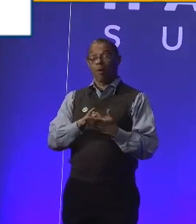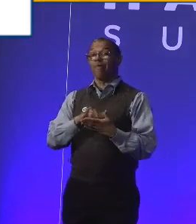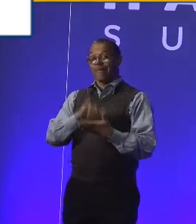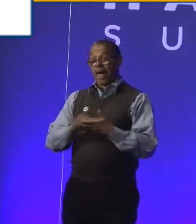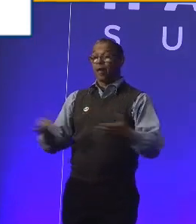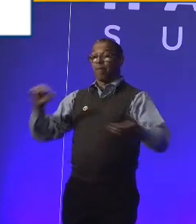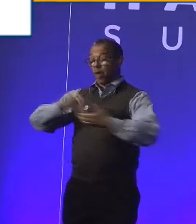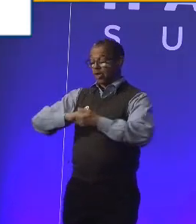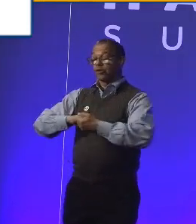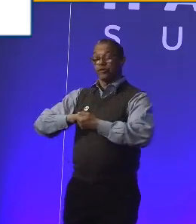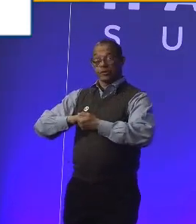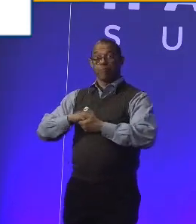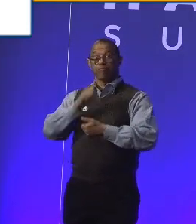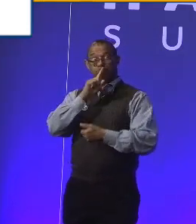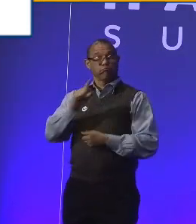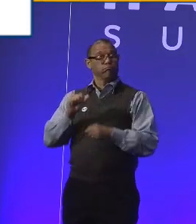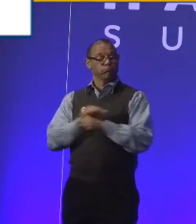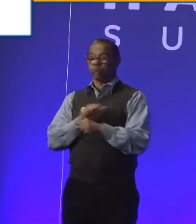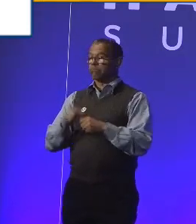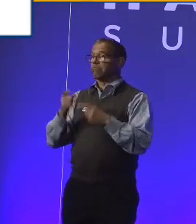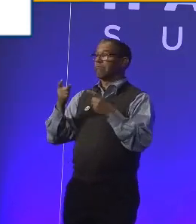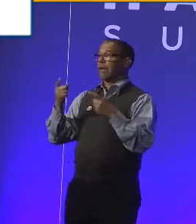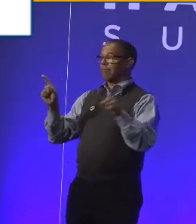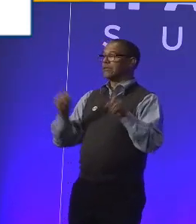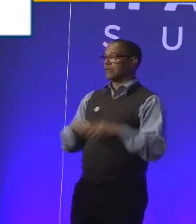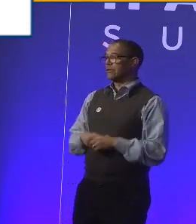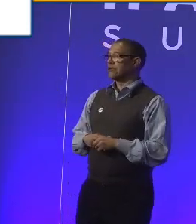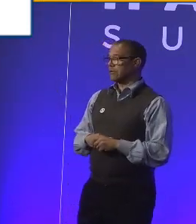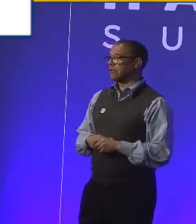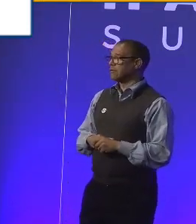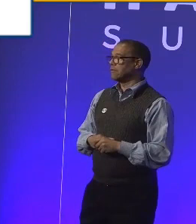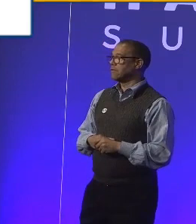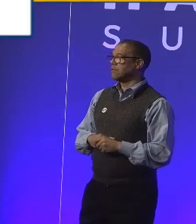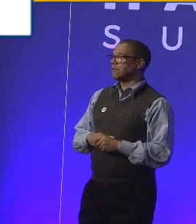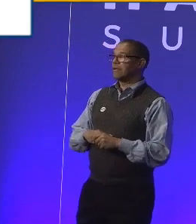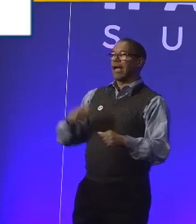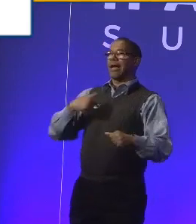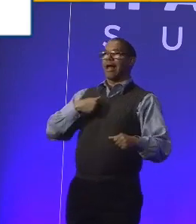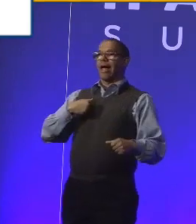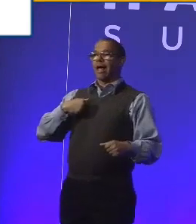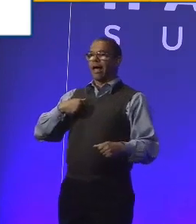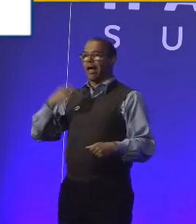commitment actually happens. And actually, I can remember thinking,